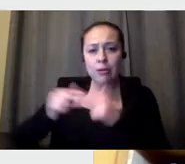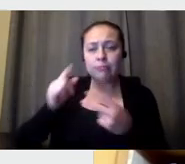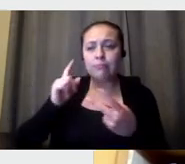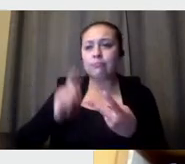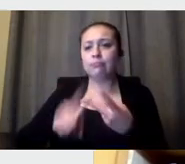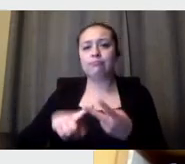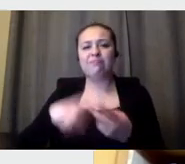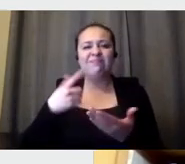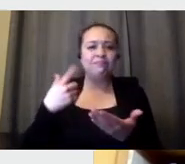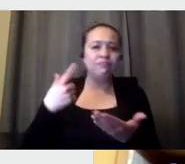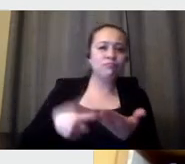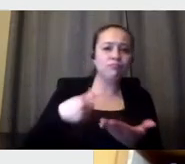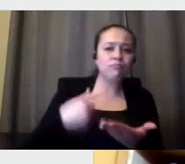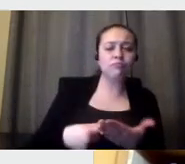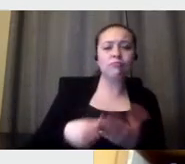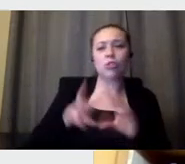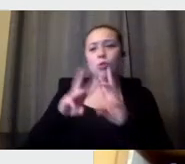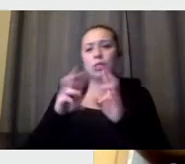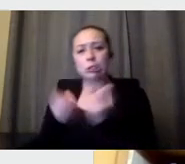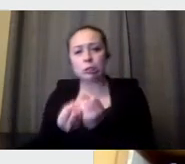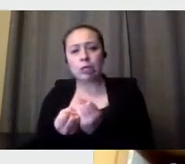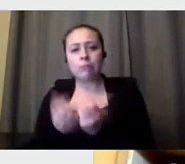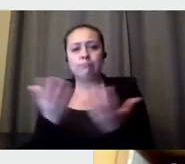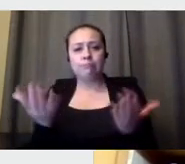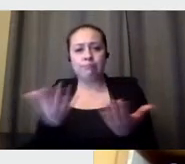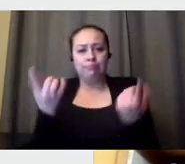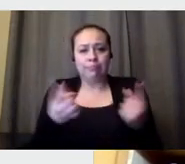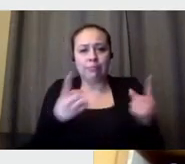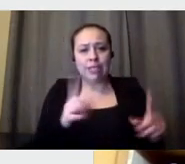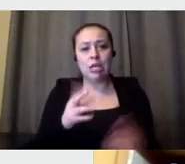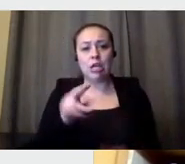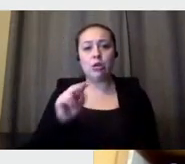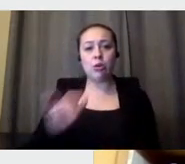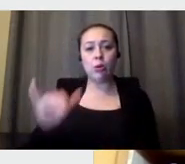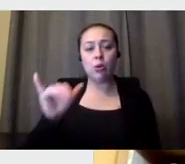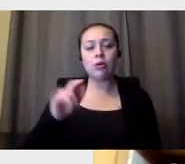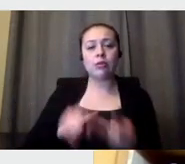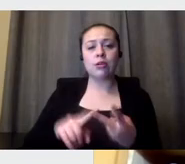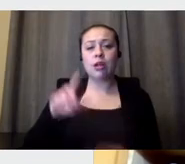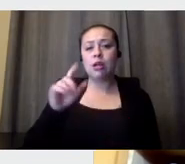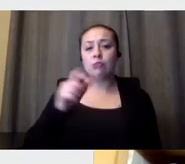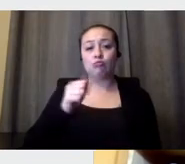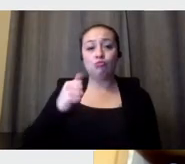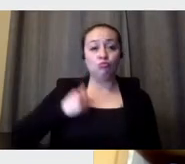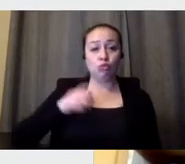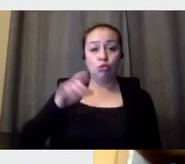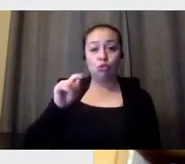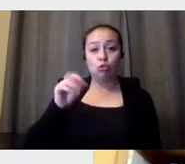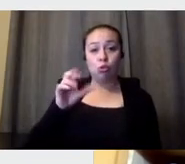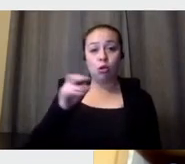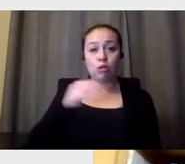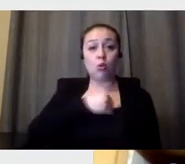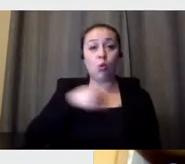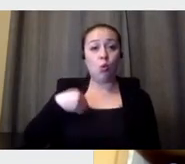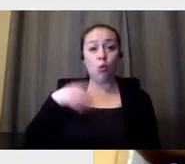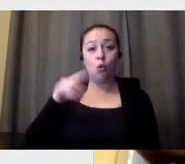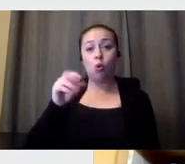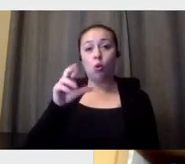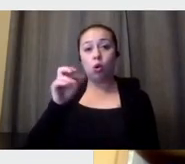and exhibitions were held in New York, Warsaw, Ottawa, Toronto, and in four cities around Uruguay.